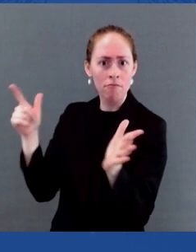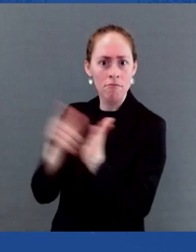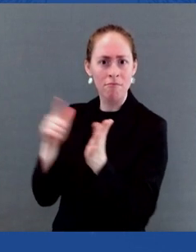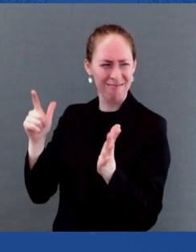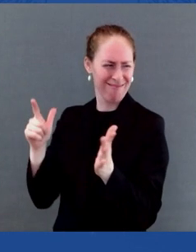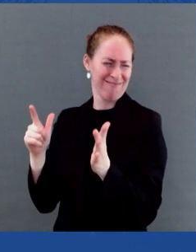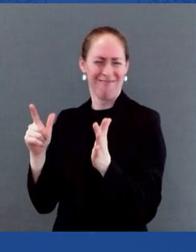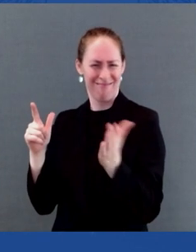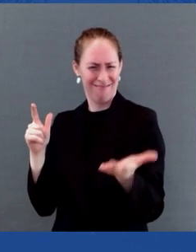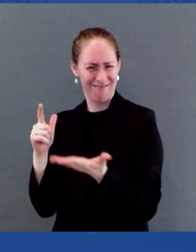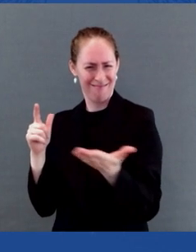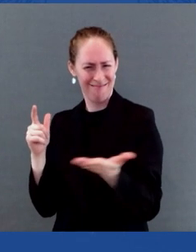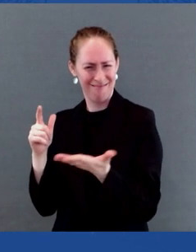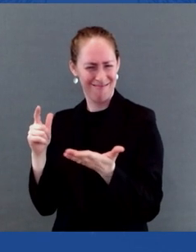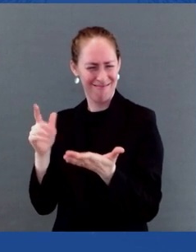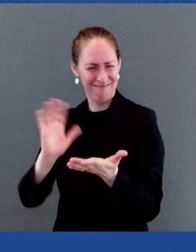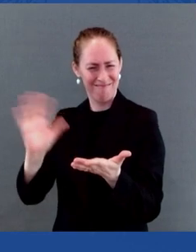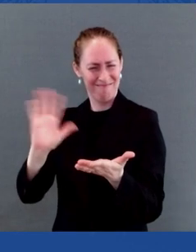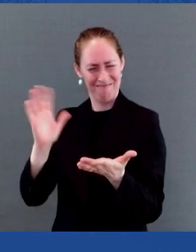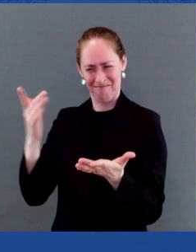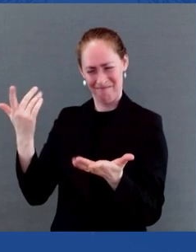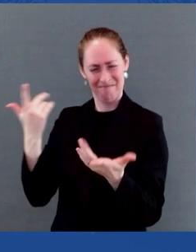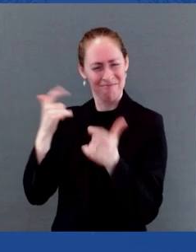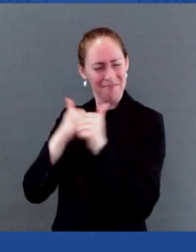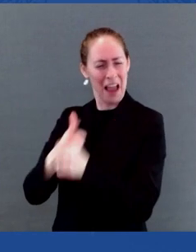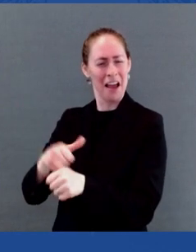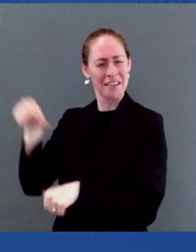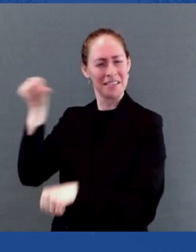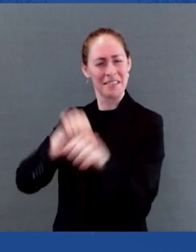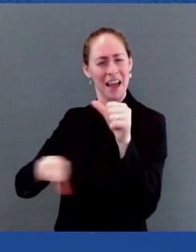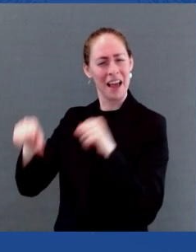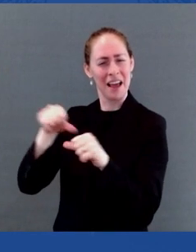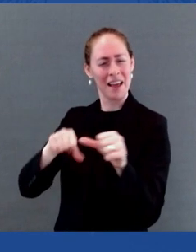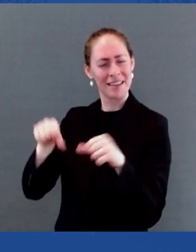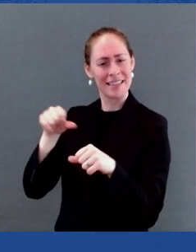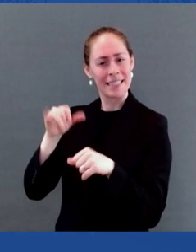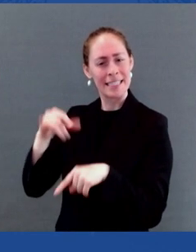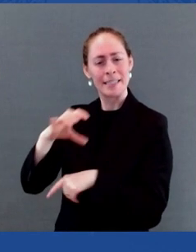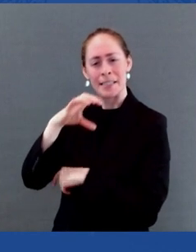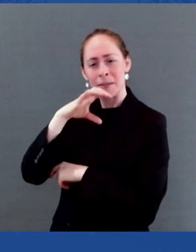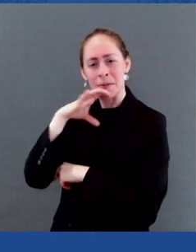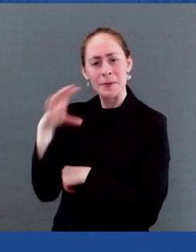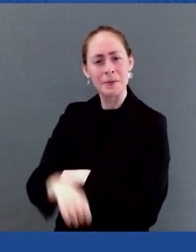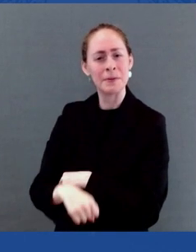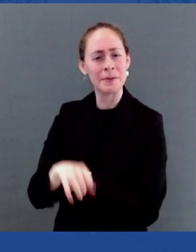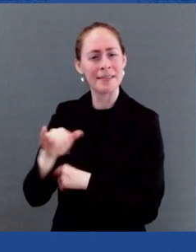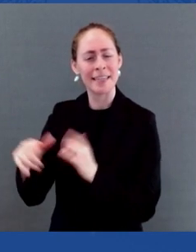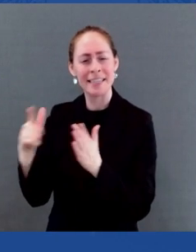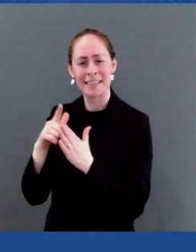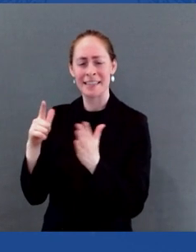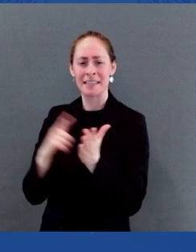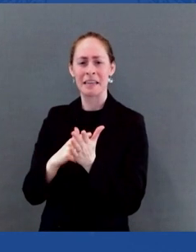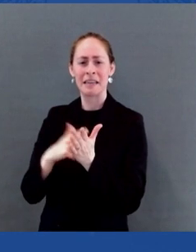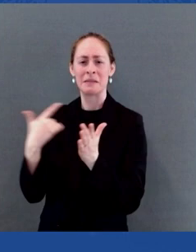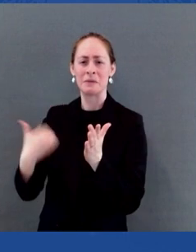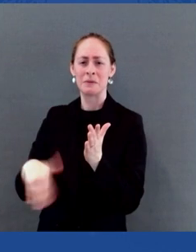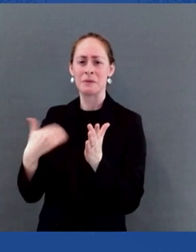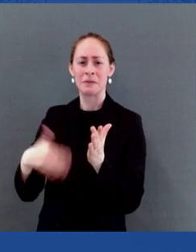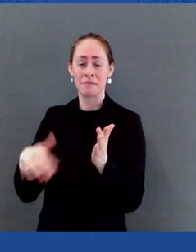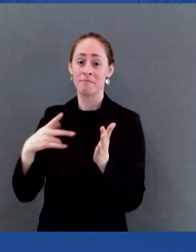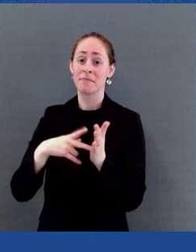that perpetuate discrimination, exacerbate disparities, discourage HIV testing, and take us further away from our goal.